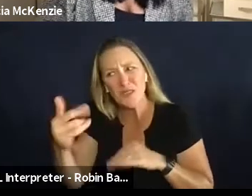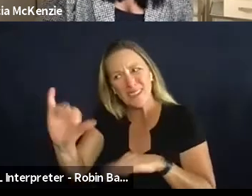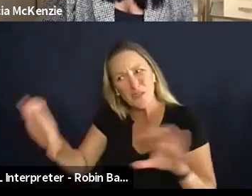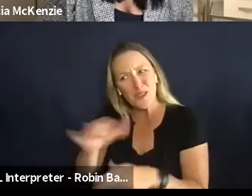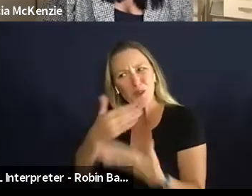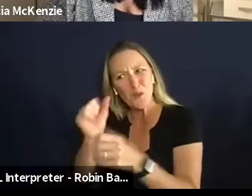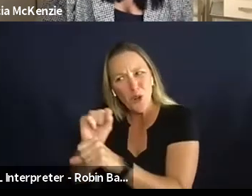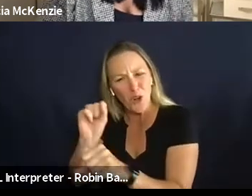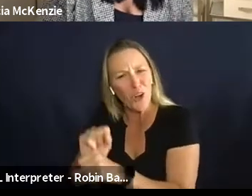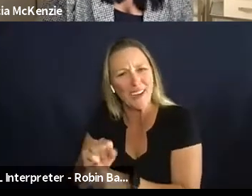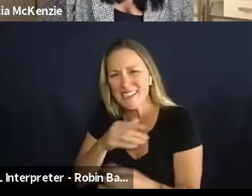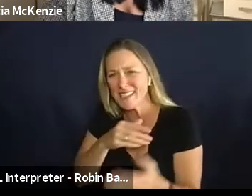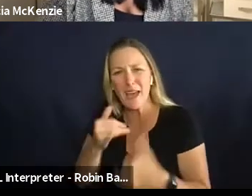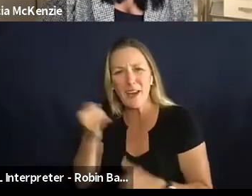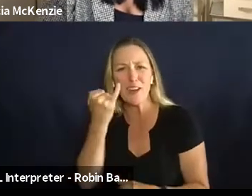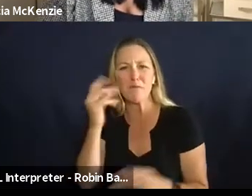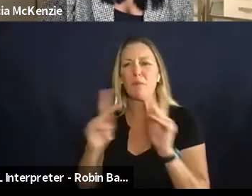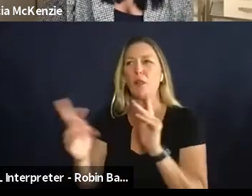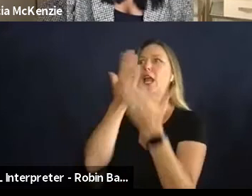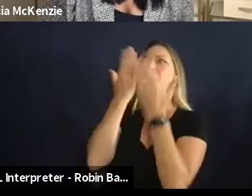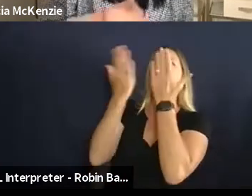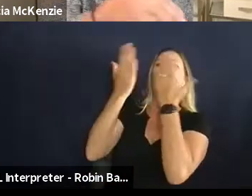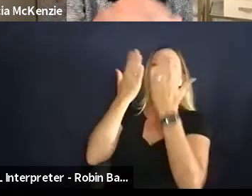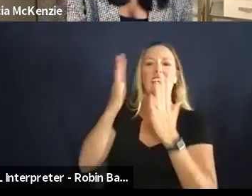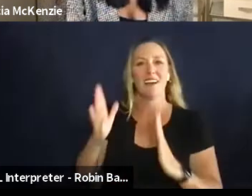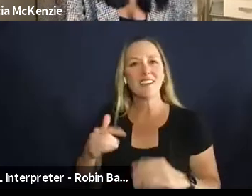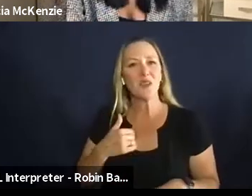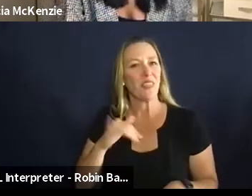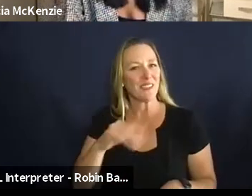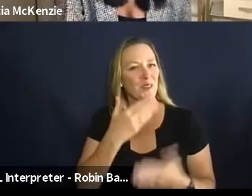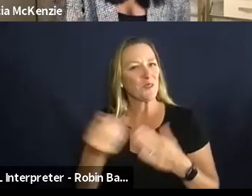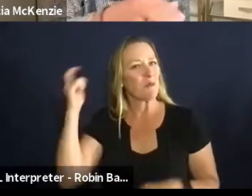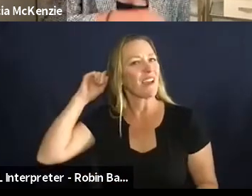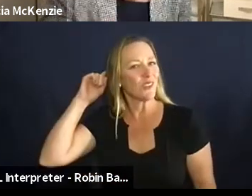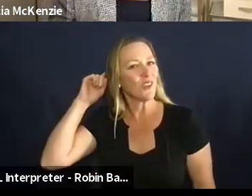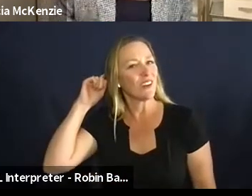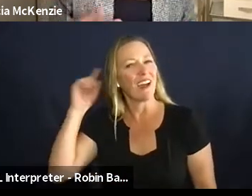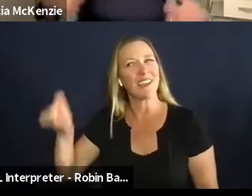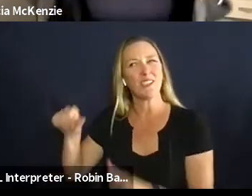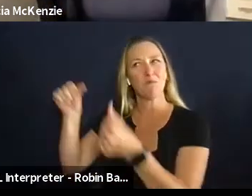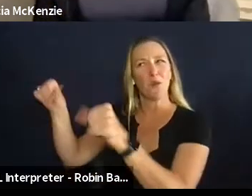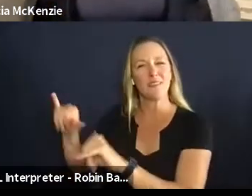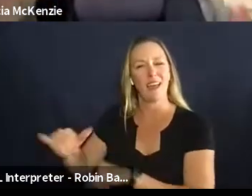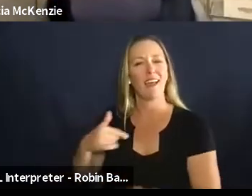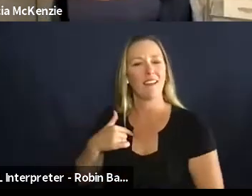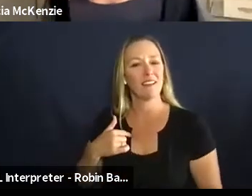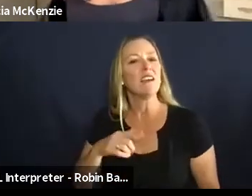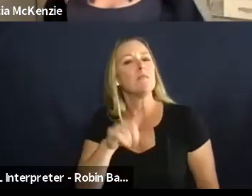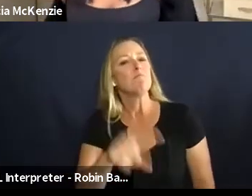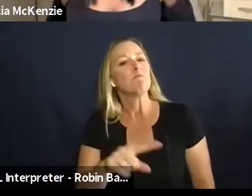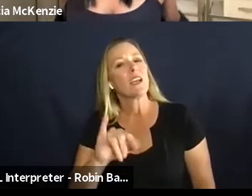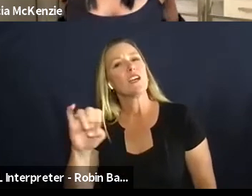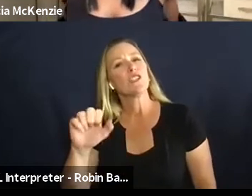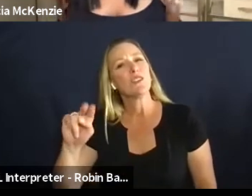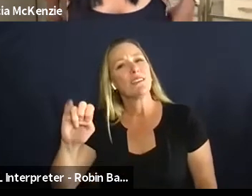reminder for me i need to put that like on my wall over here um genie how does vf kind of stay so you know being such a